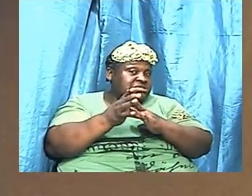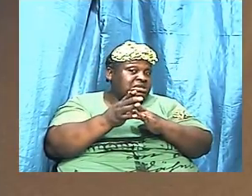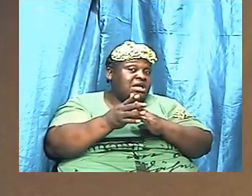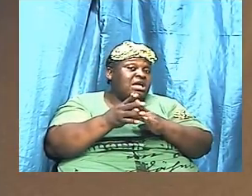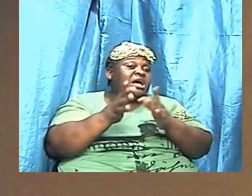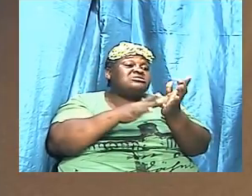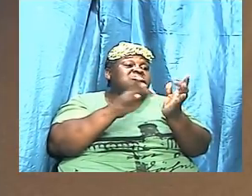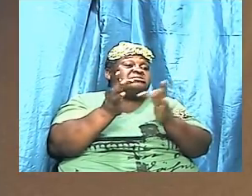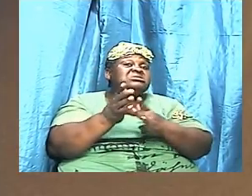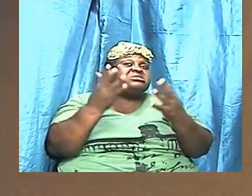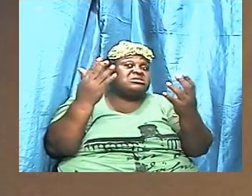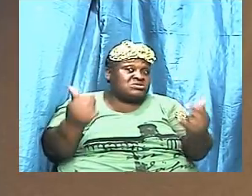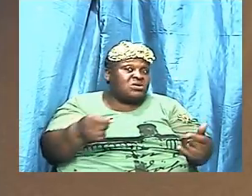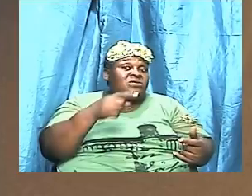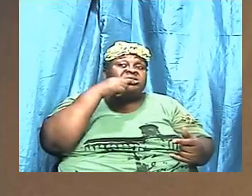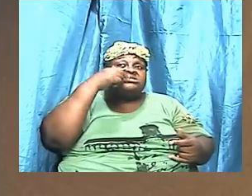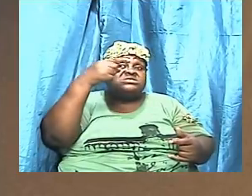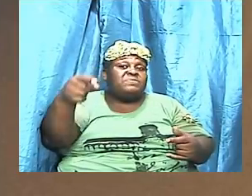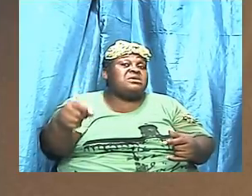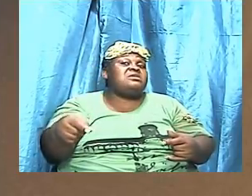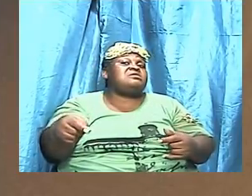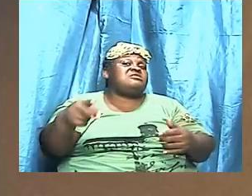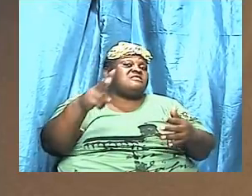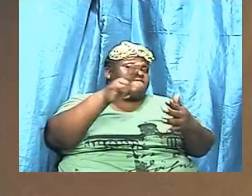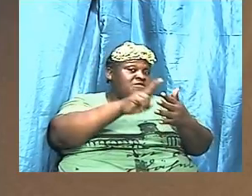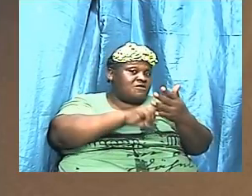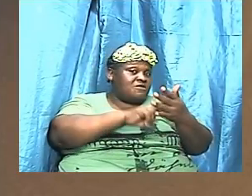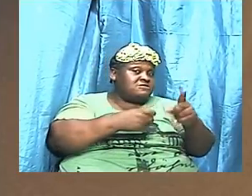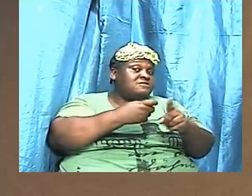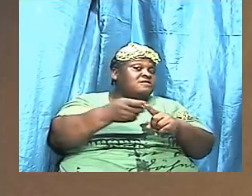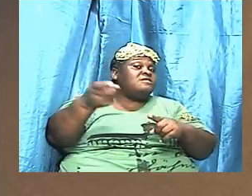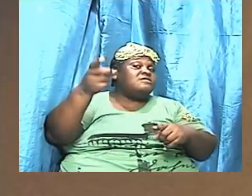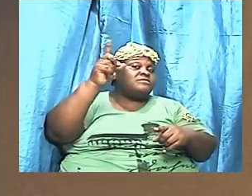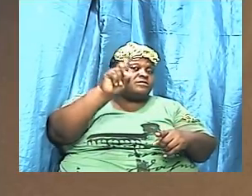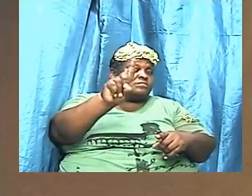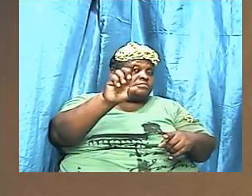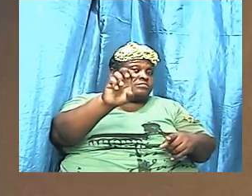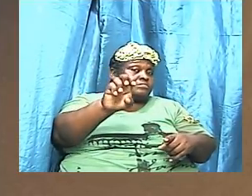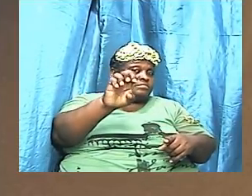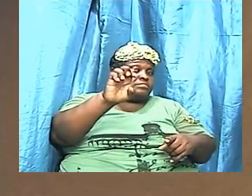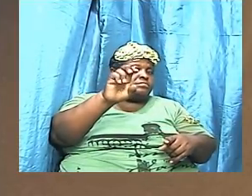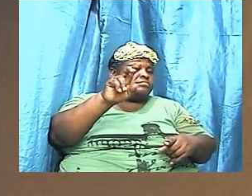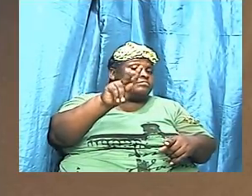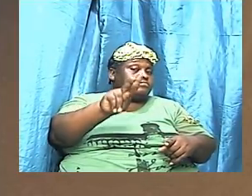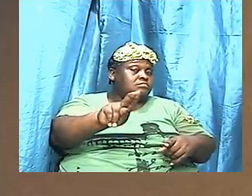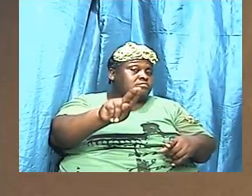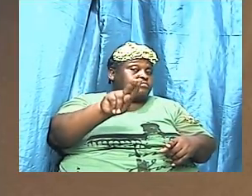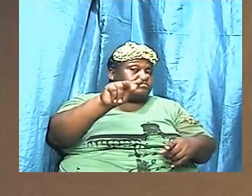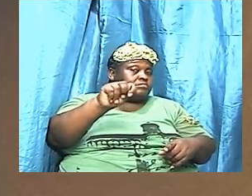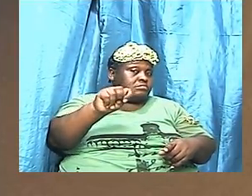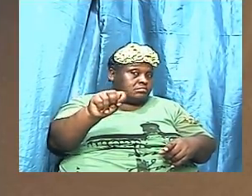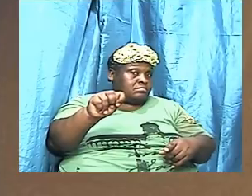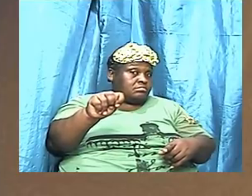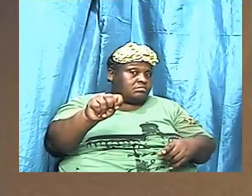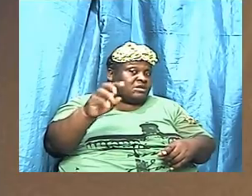to him from a verse in Deuteronomy chapter 6 and verse 16